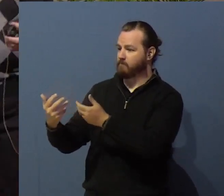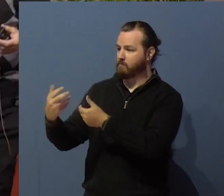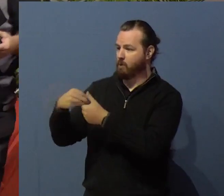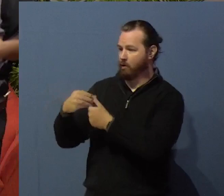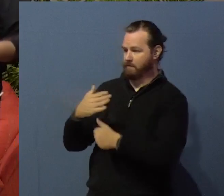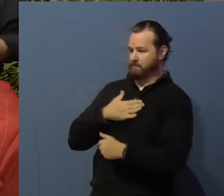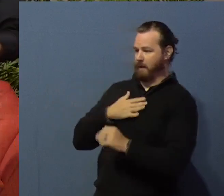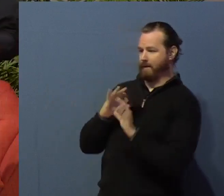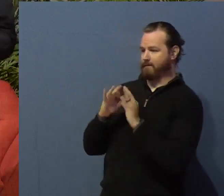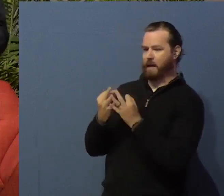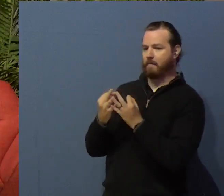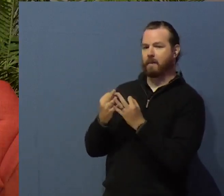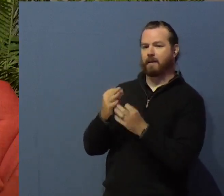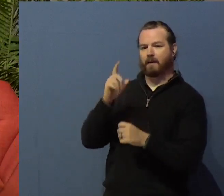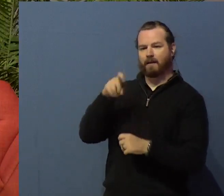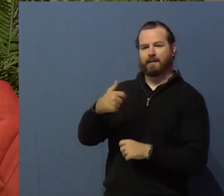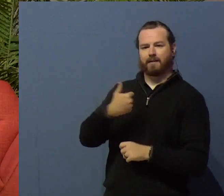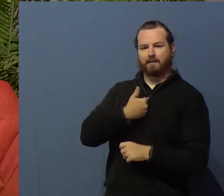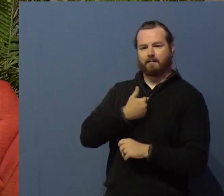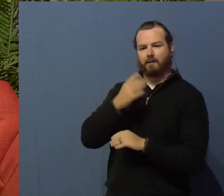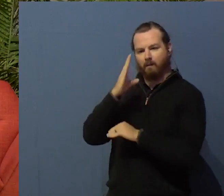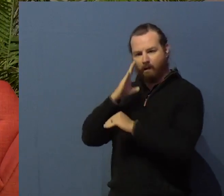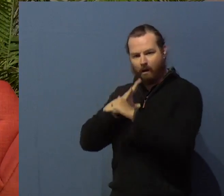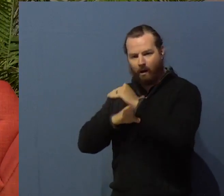family. That's Kornonia.